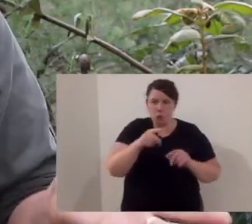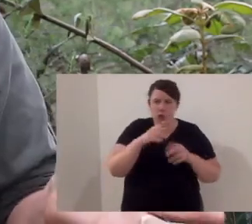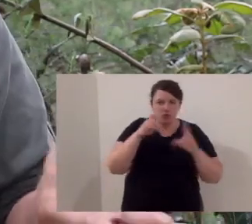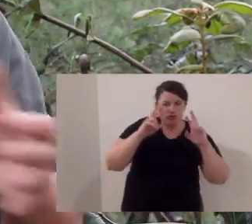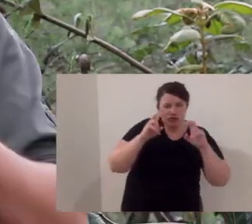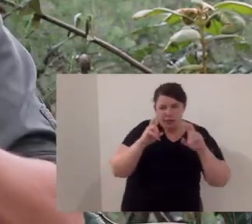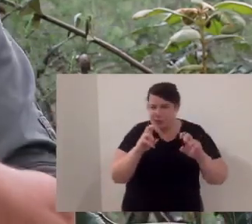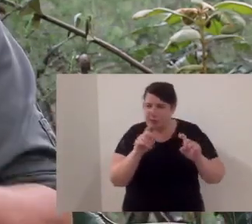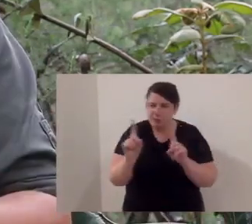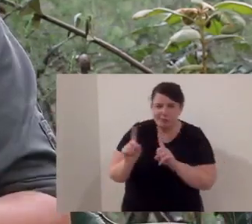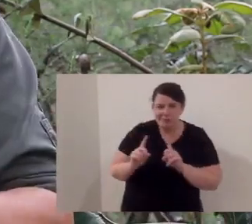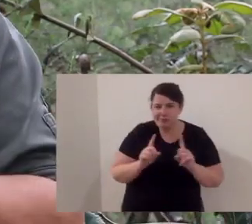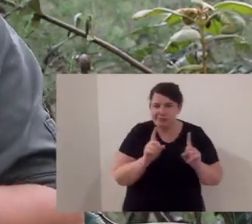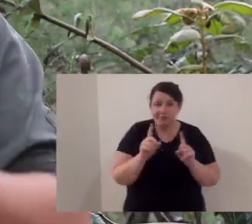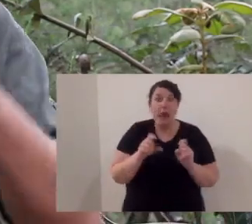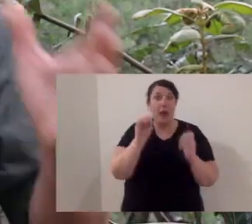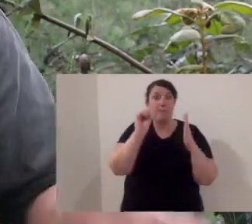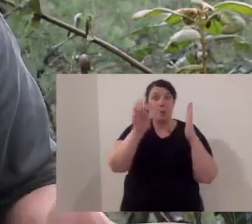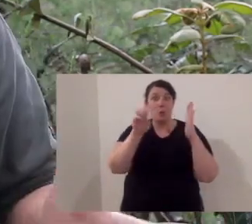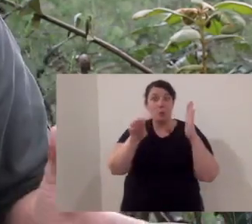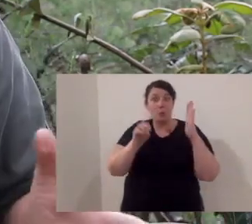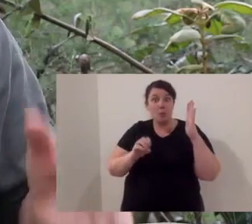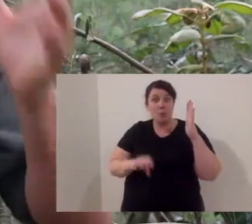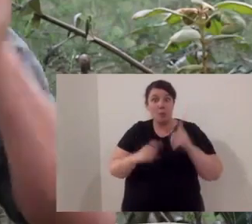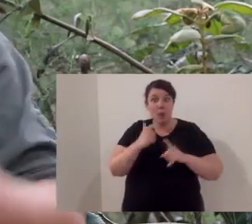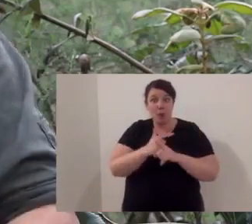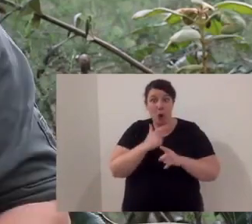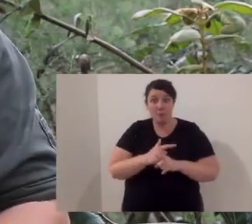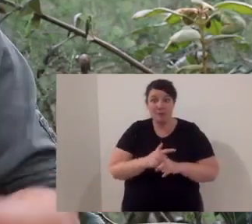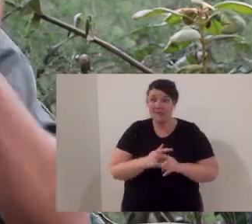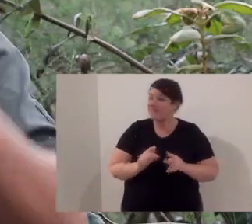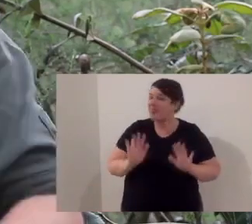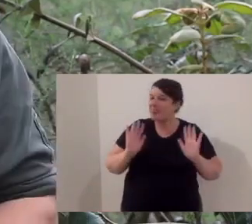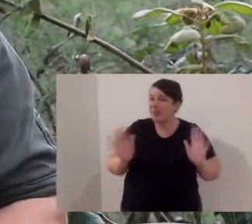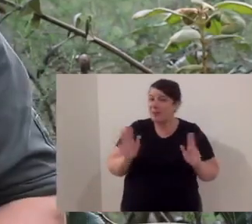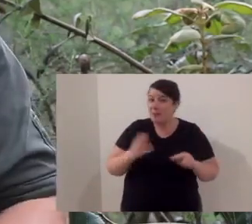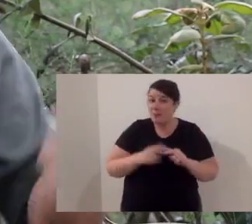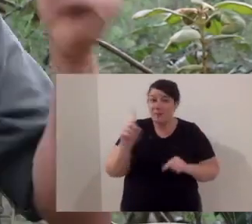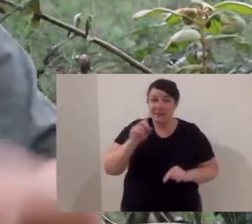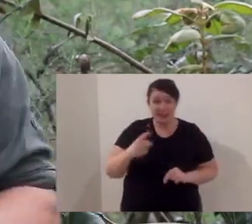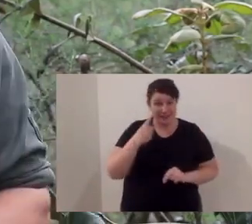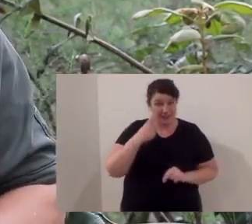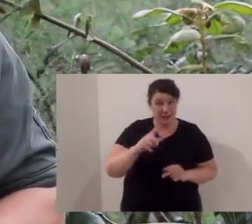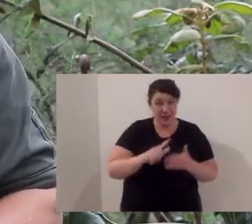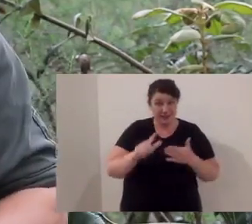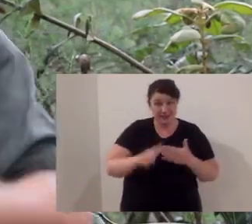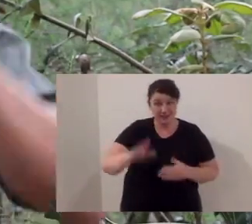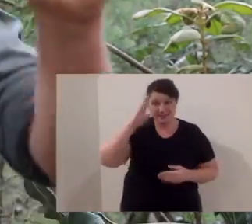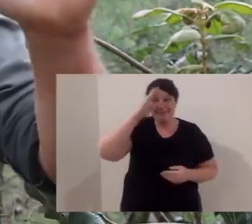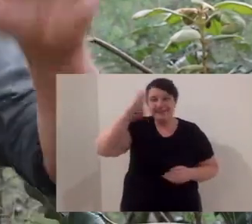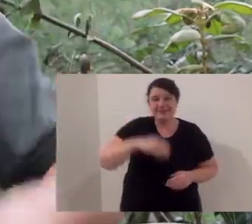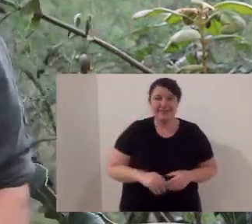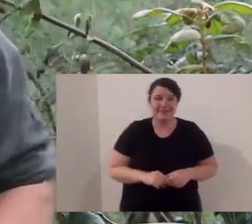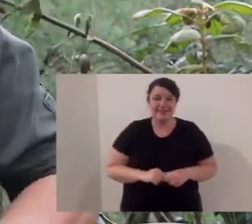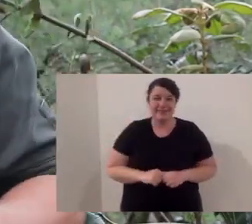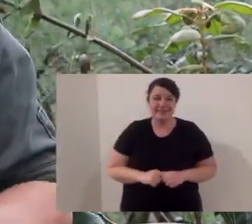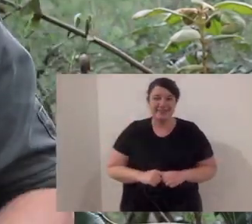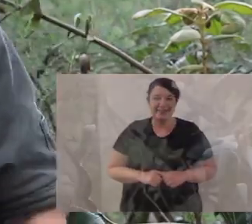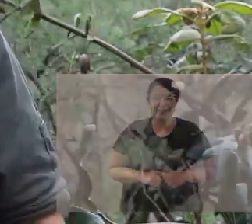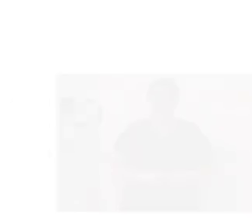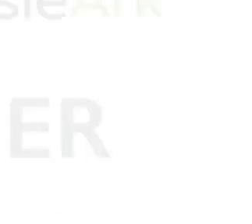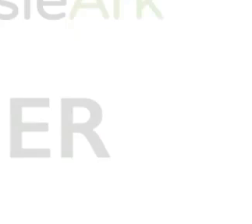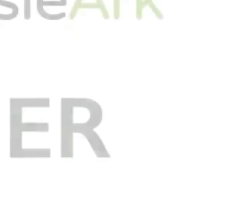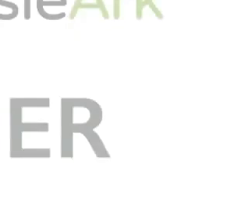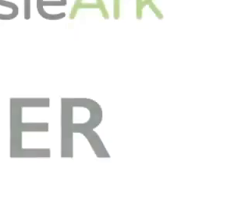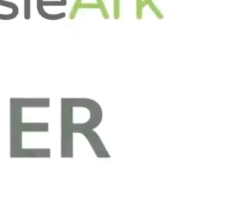than others. Their coloration varies just slightly. Look into it, do your research, put it in the comments. That's all for today. See you